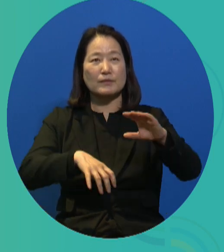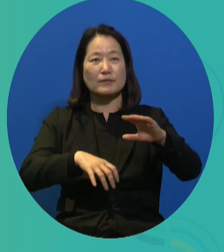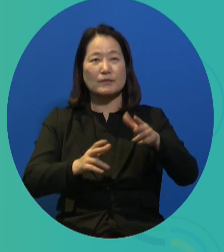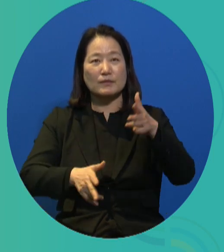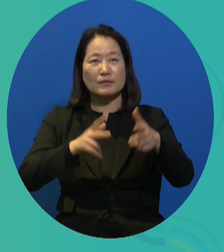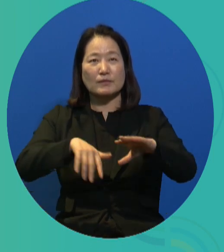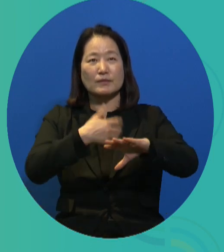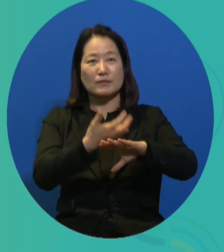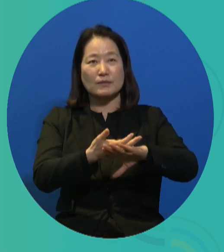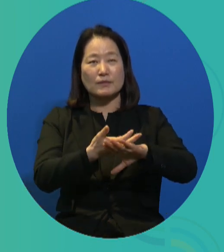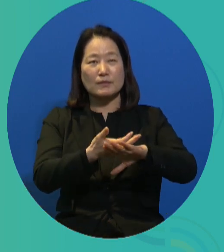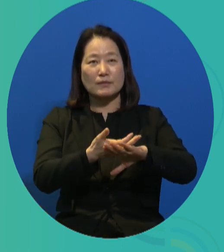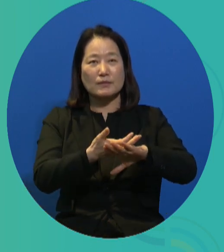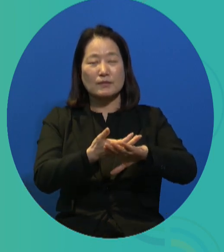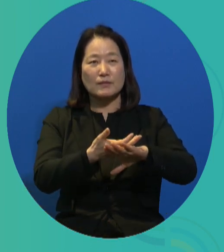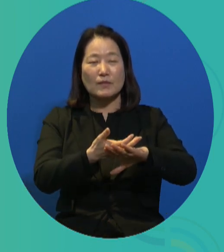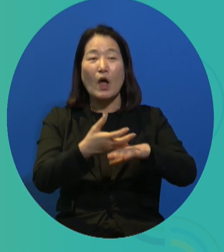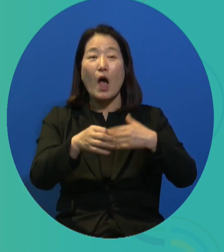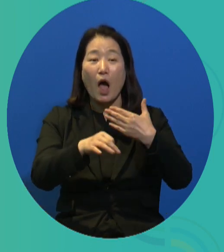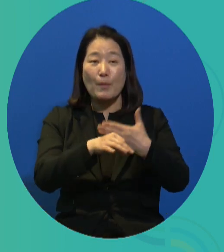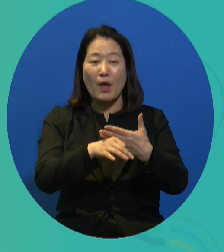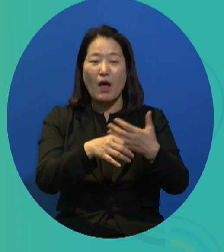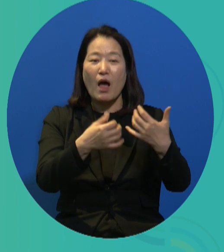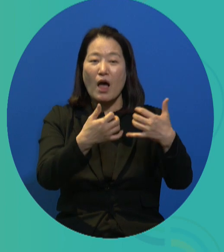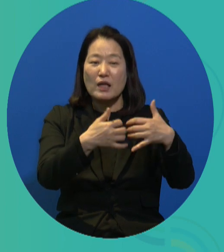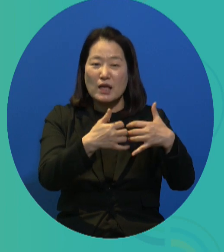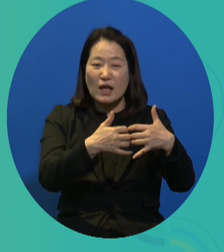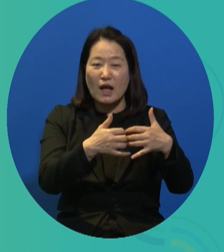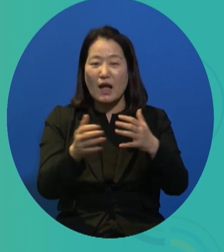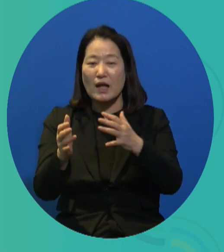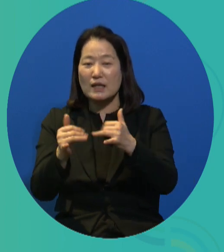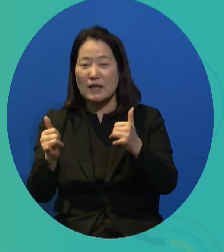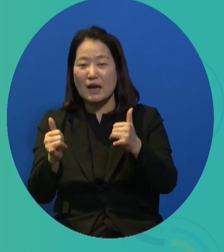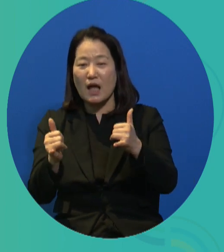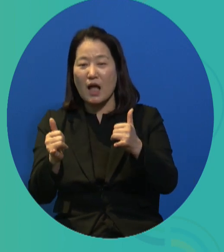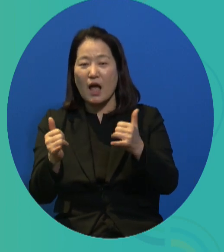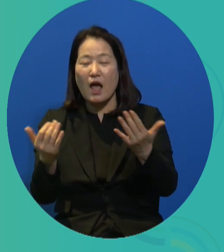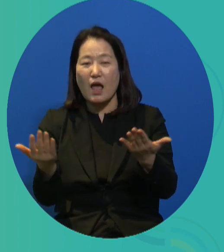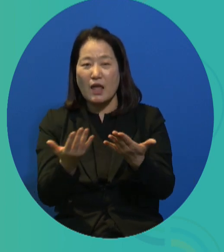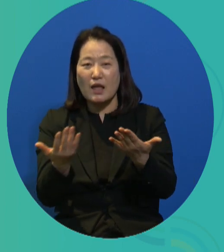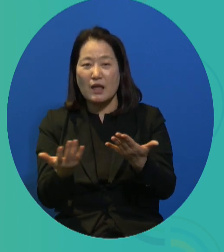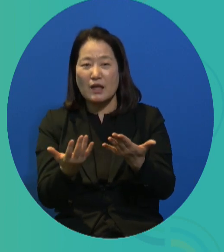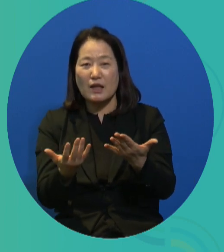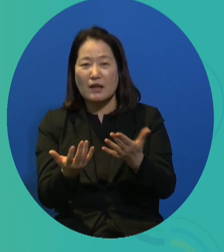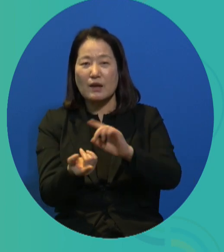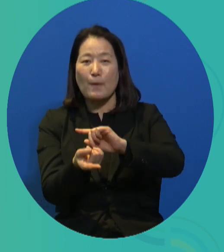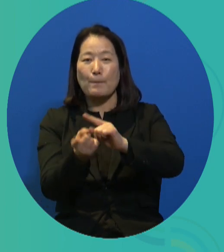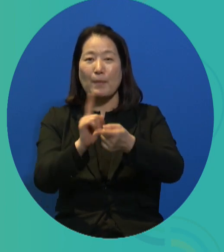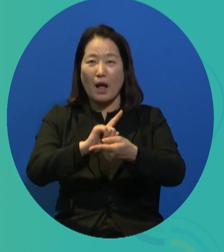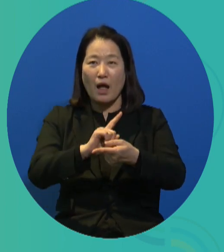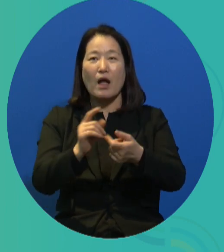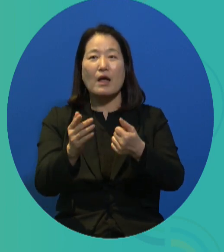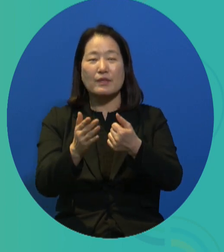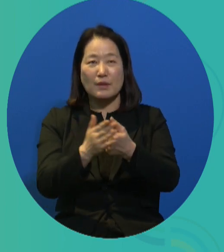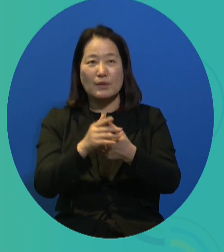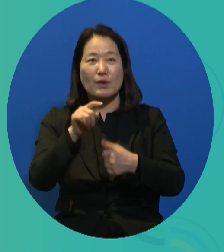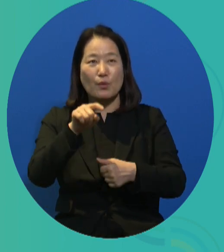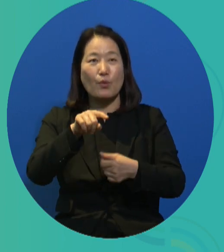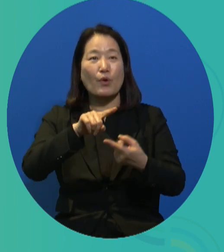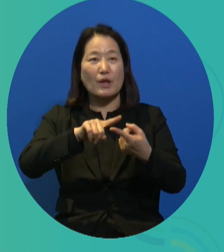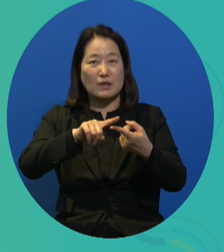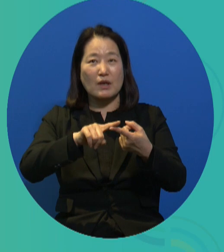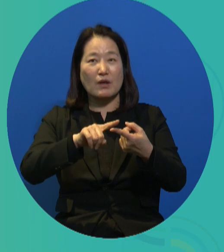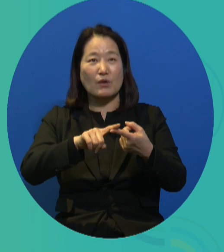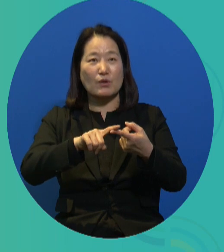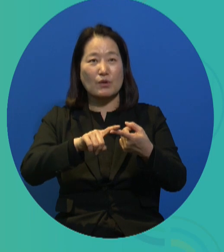Along with the fourth industrial revolution, we're seeing the eradication of many jobs and that the government should step